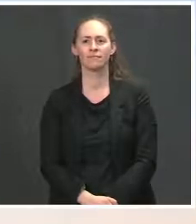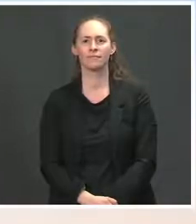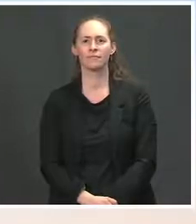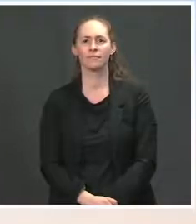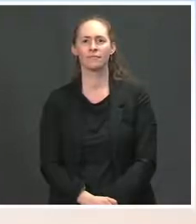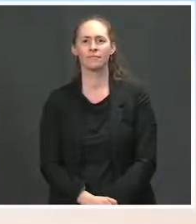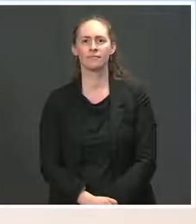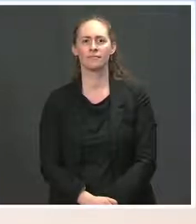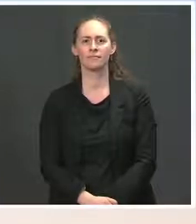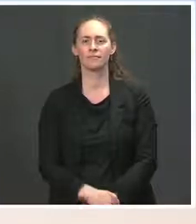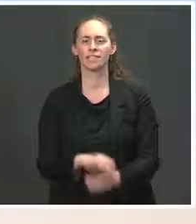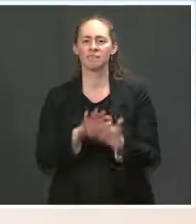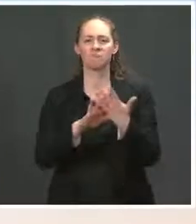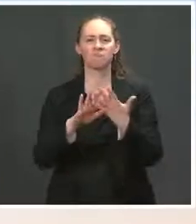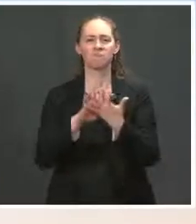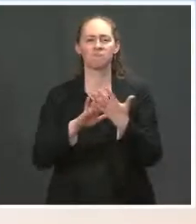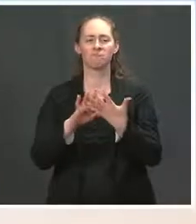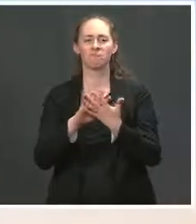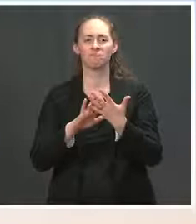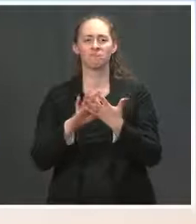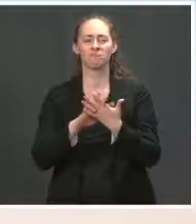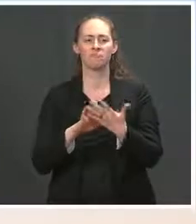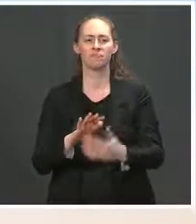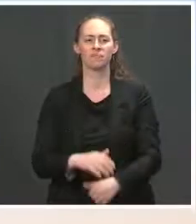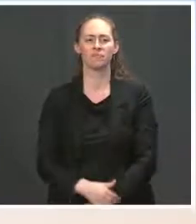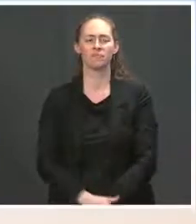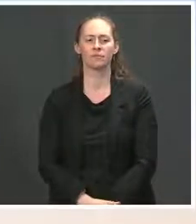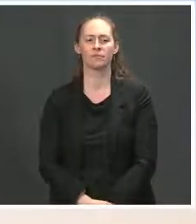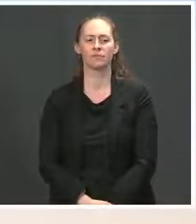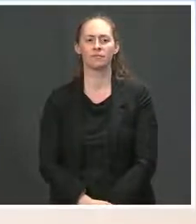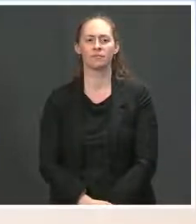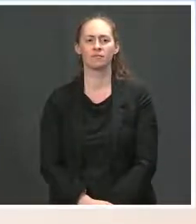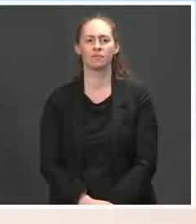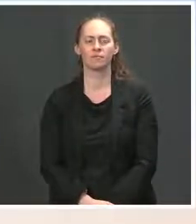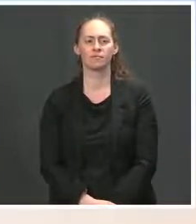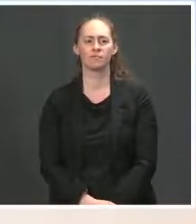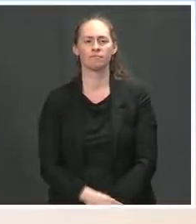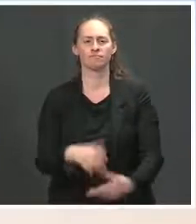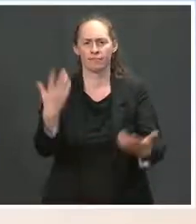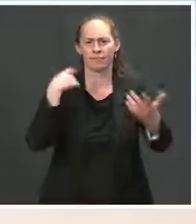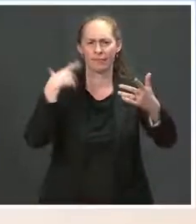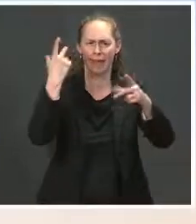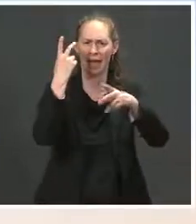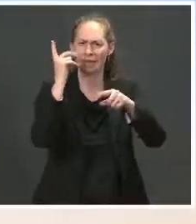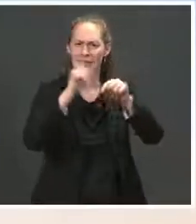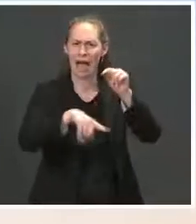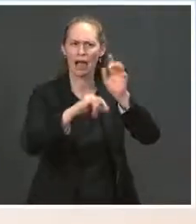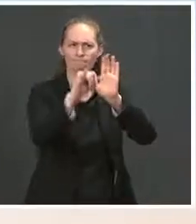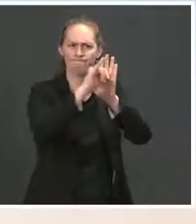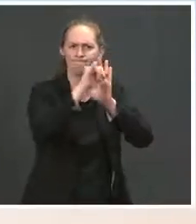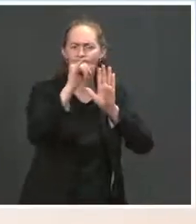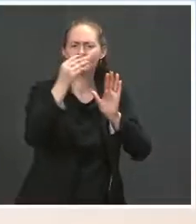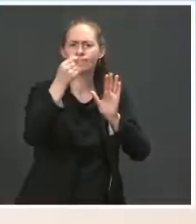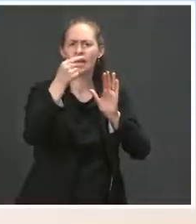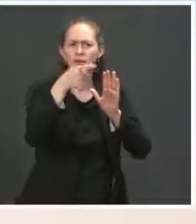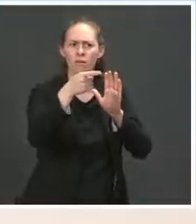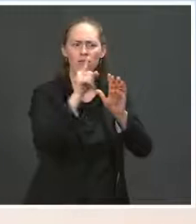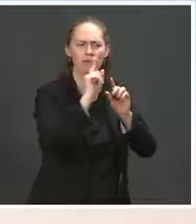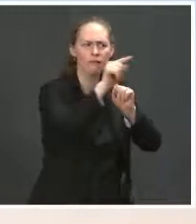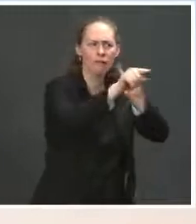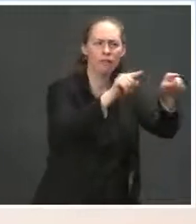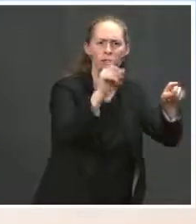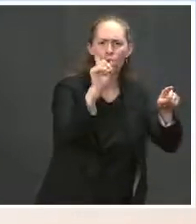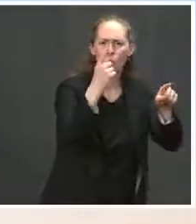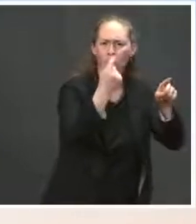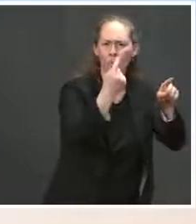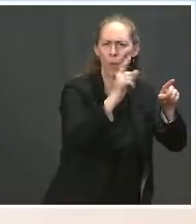charge and where the money is going. It also can allow owners to strip accountability should anything go wrong. And it makes it